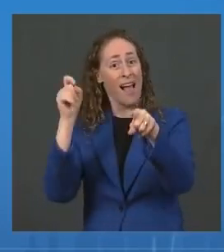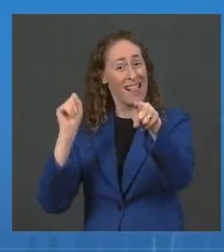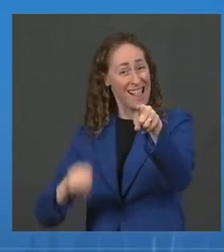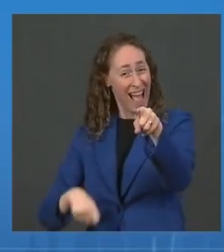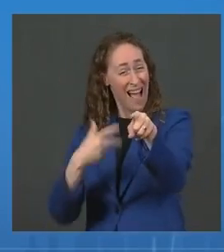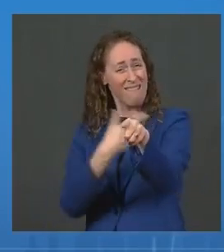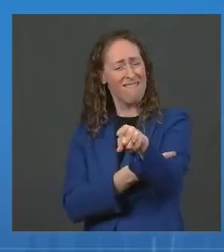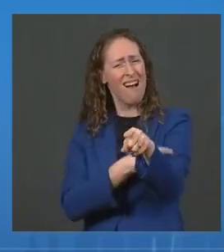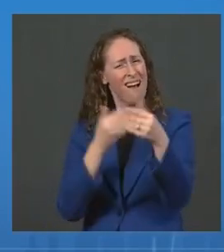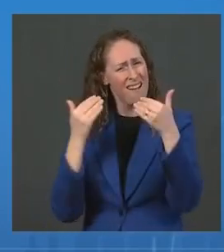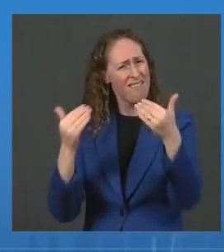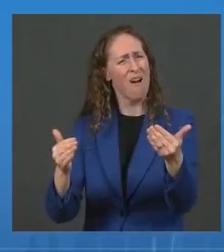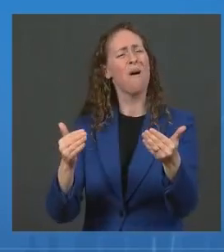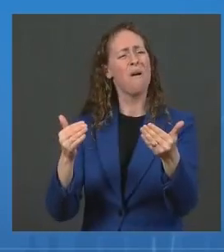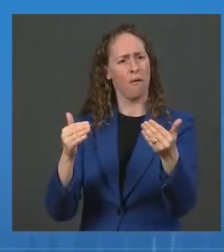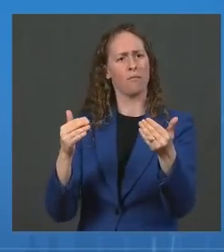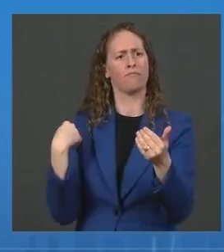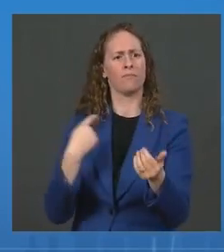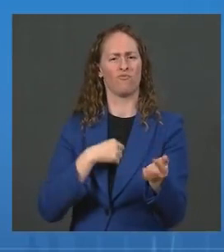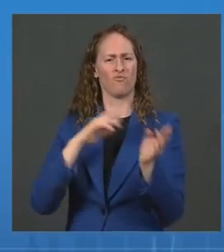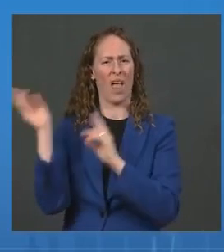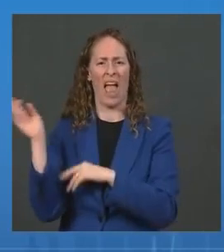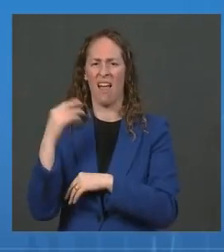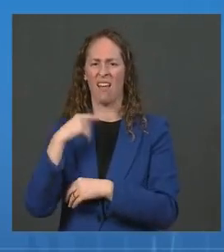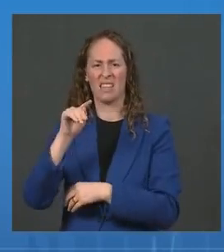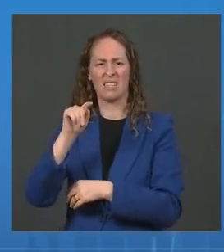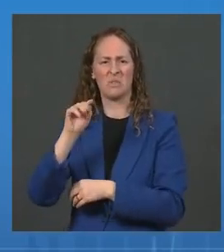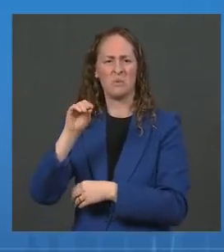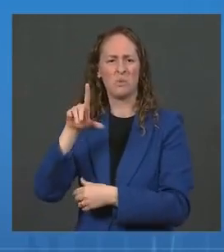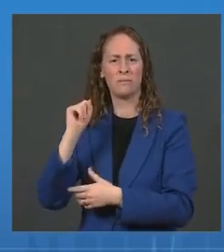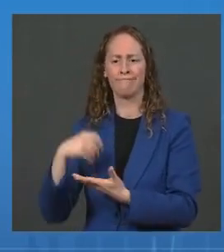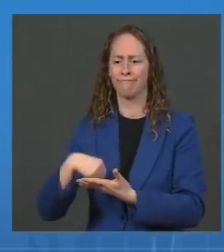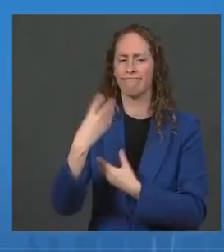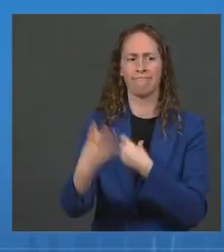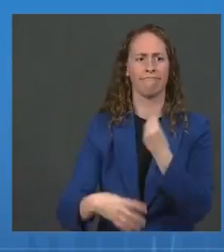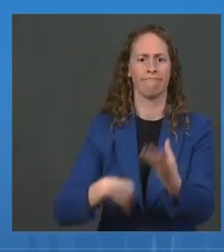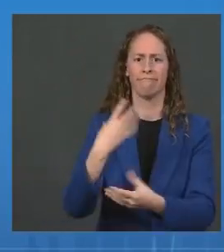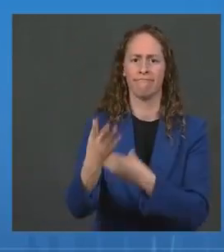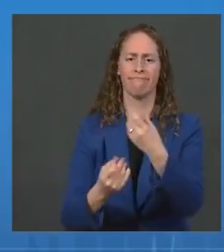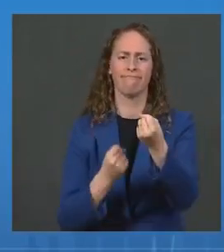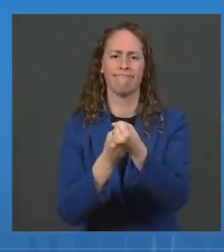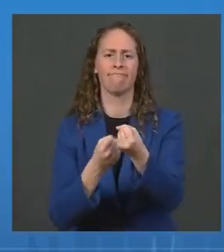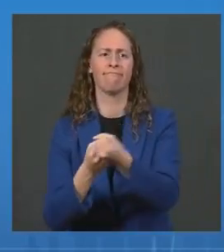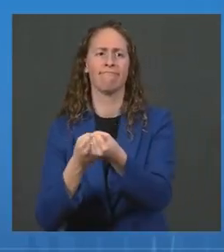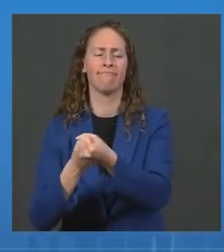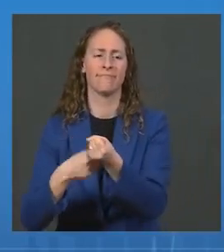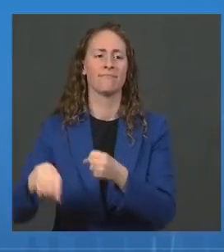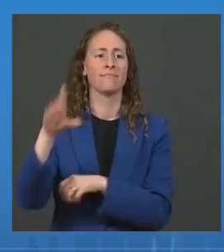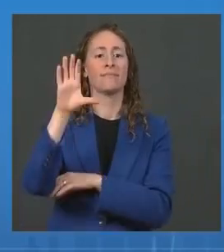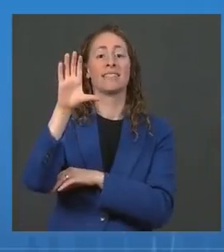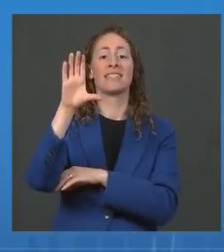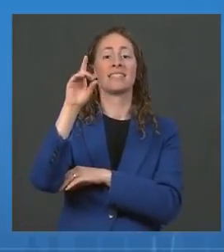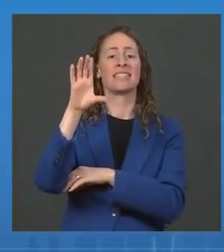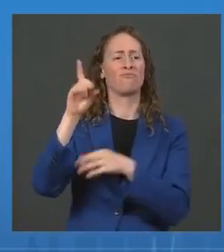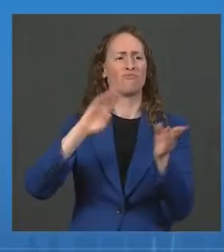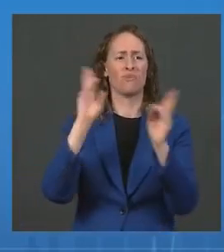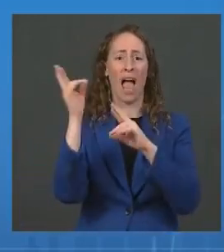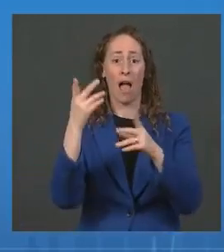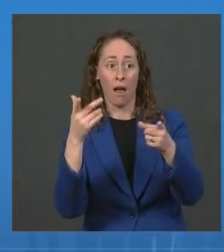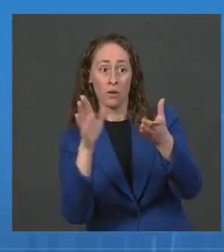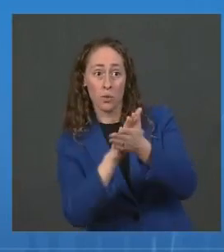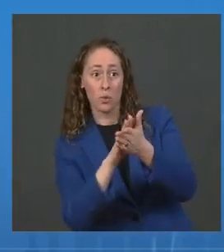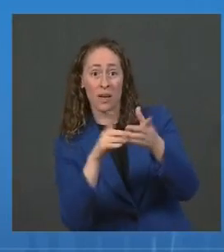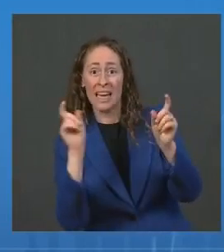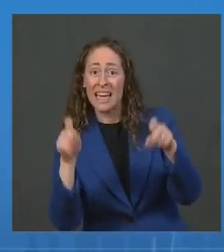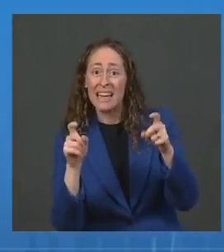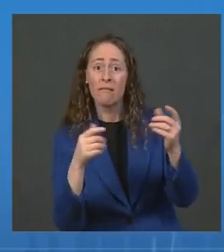and toolkits to implement these measures. CDC stands ready to provide technical assistance for schools and jurisdictions who request